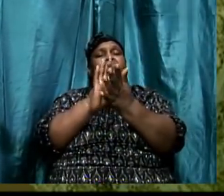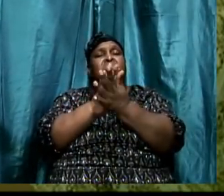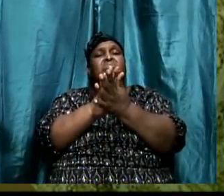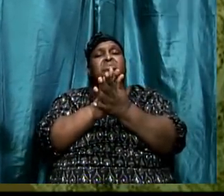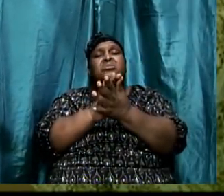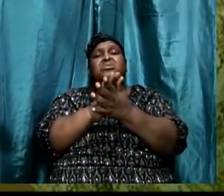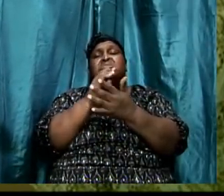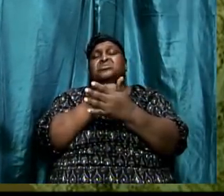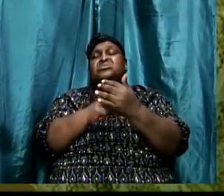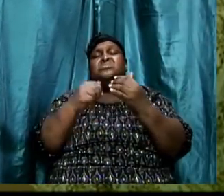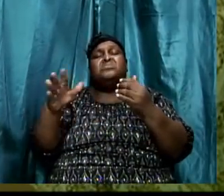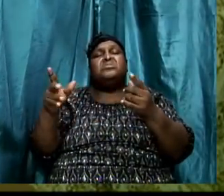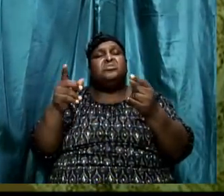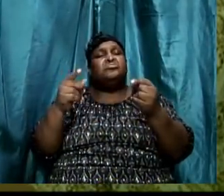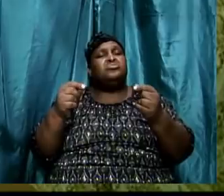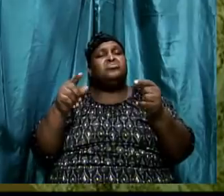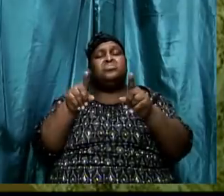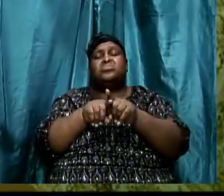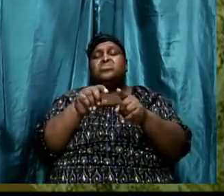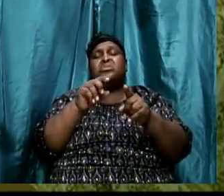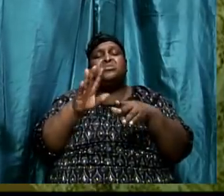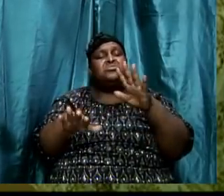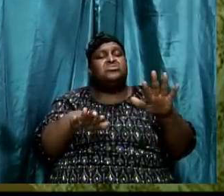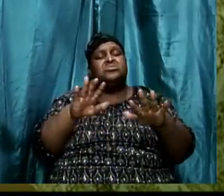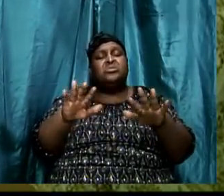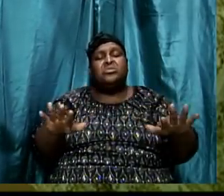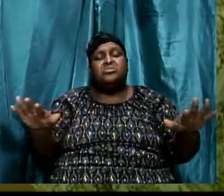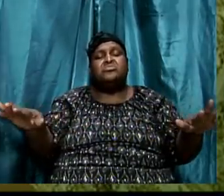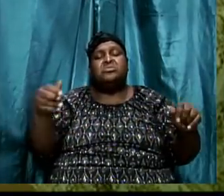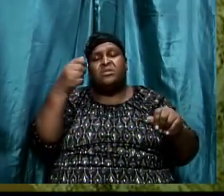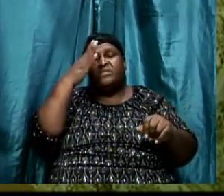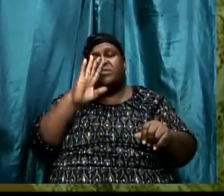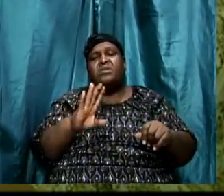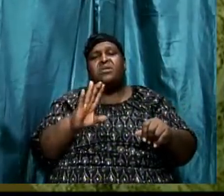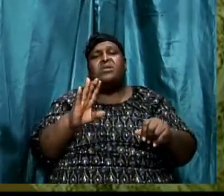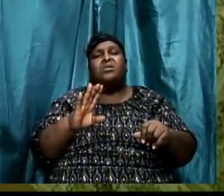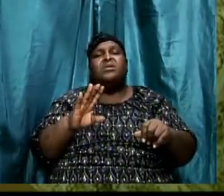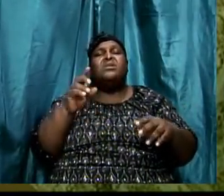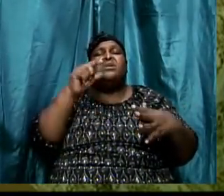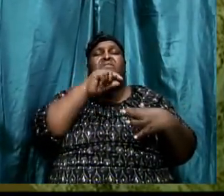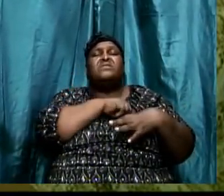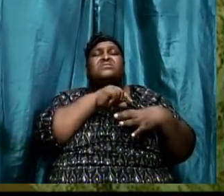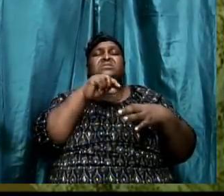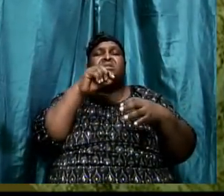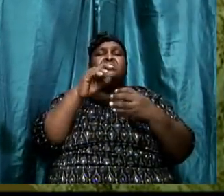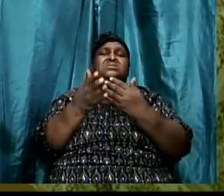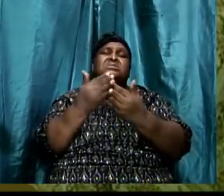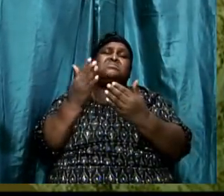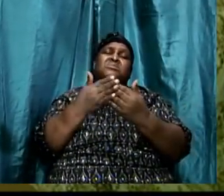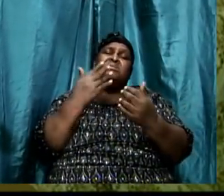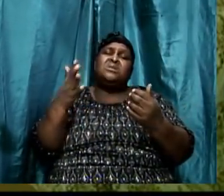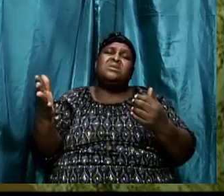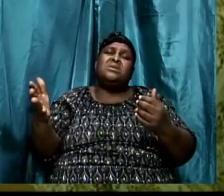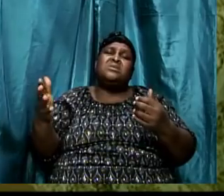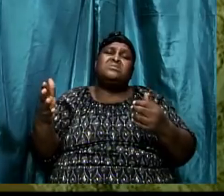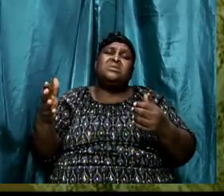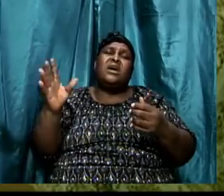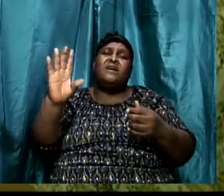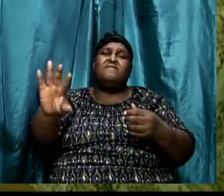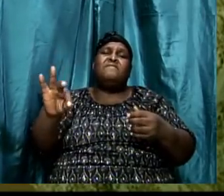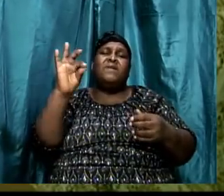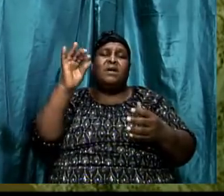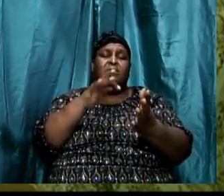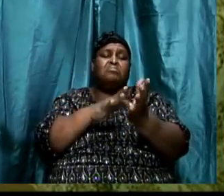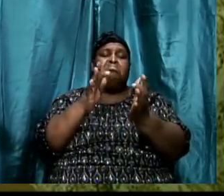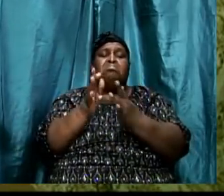as children of God. Try to invest in little simple things. And if you don't know what they are, you can find Bible